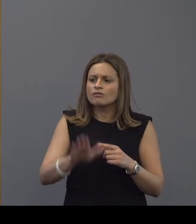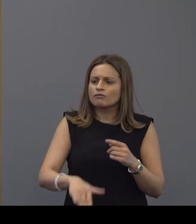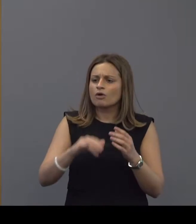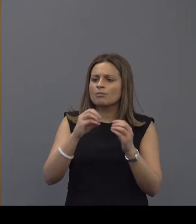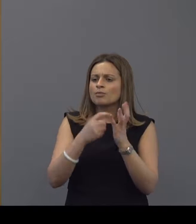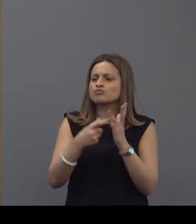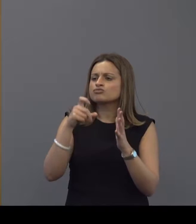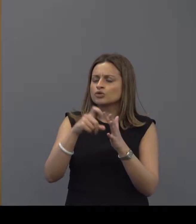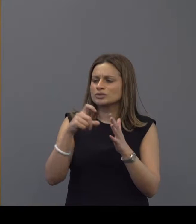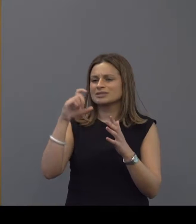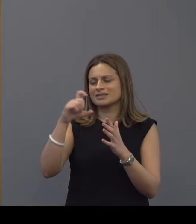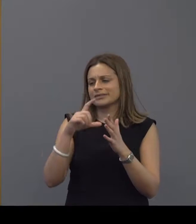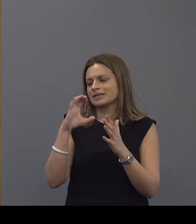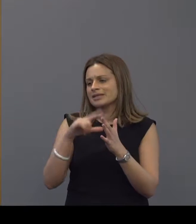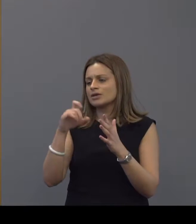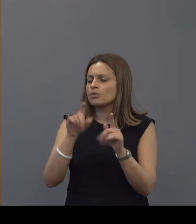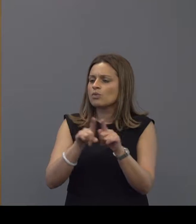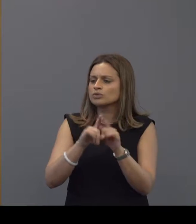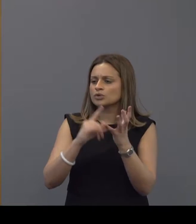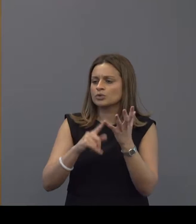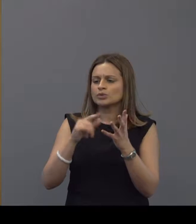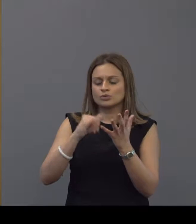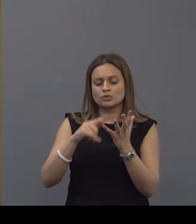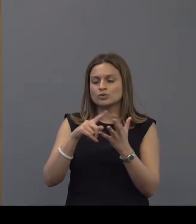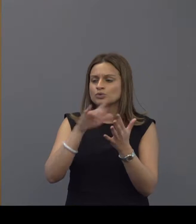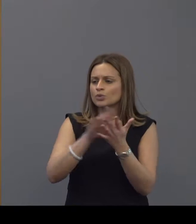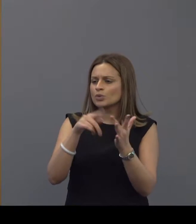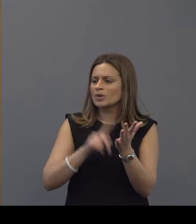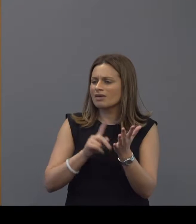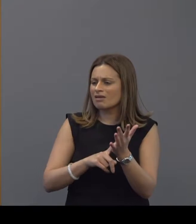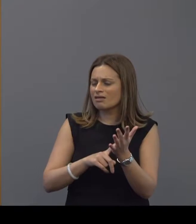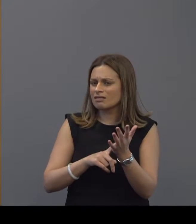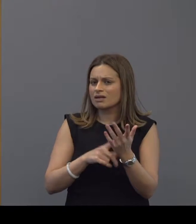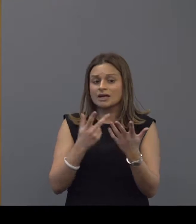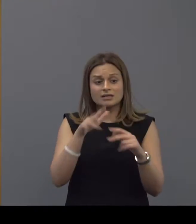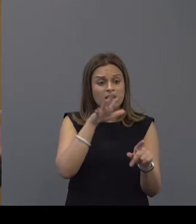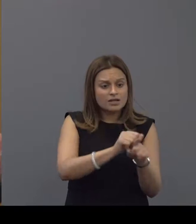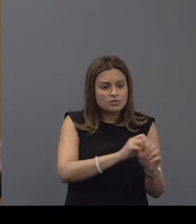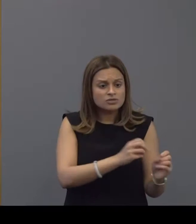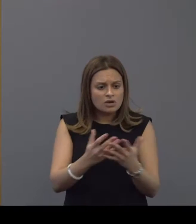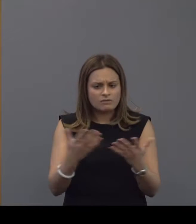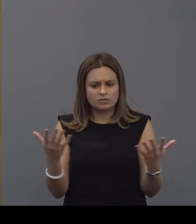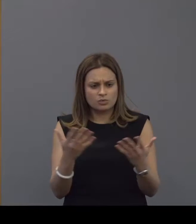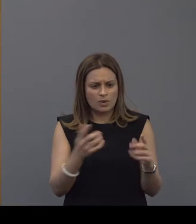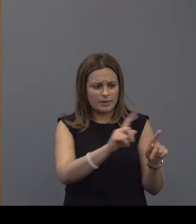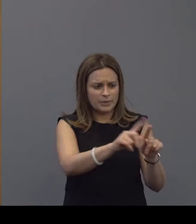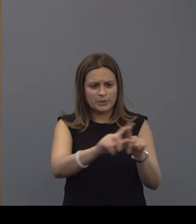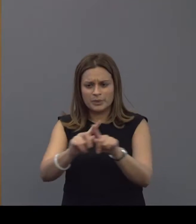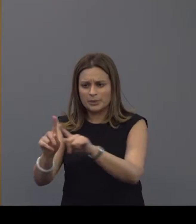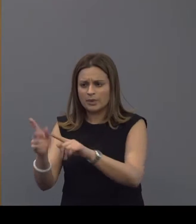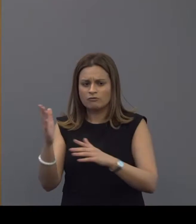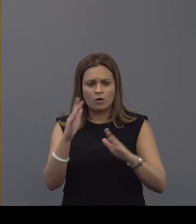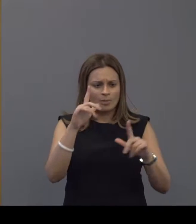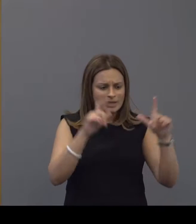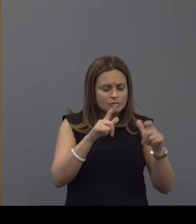sir bruce keogh and professor and sue hill just before christmas that diagnostic and scientific services across all the spectrum from